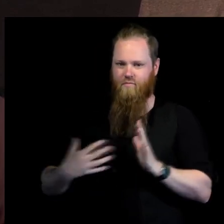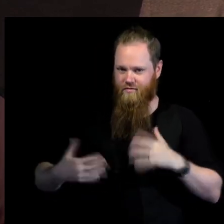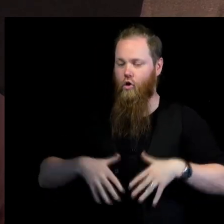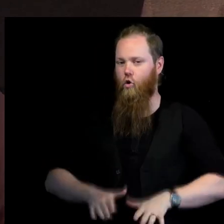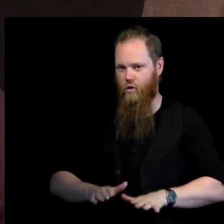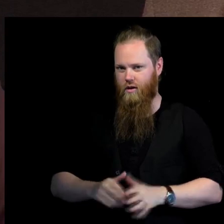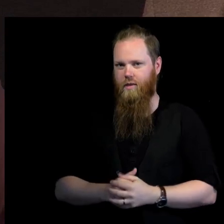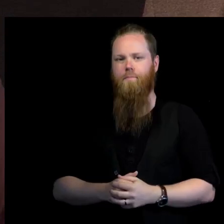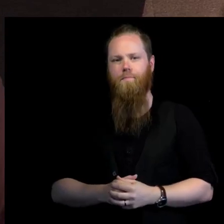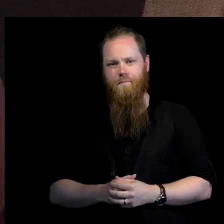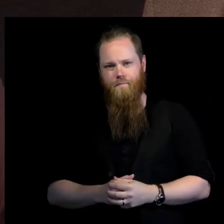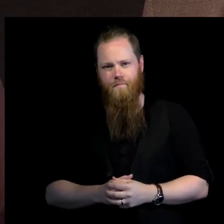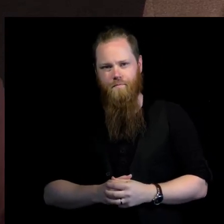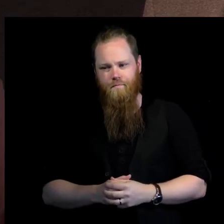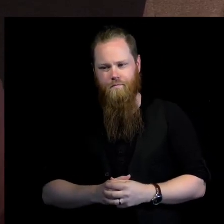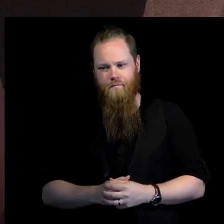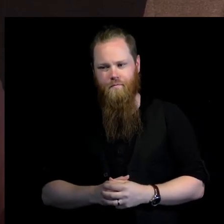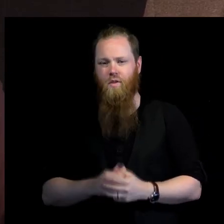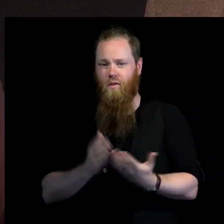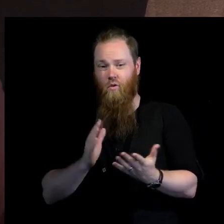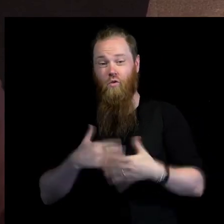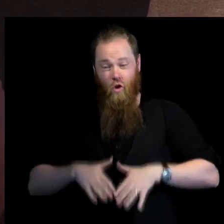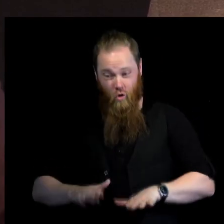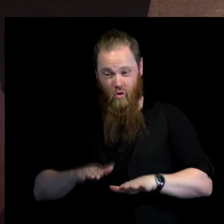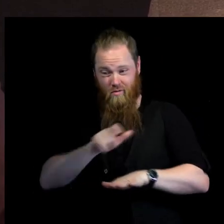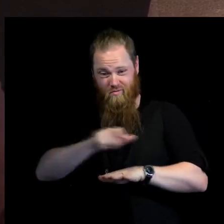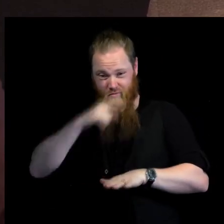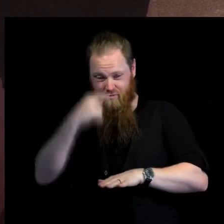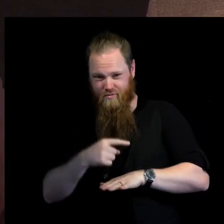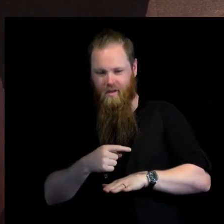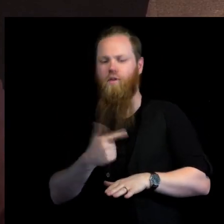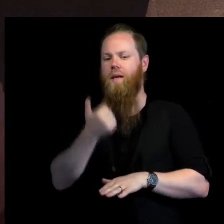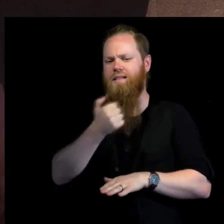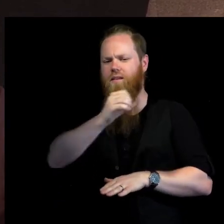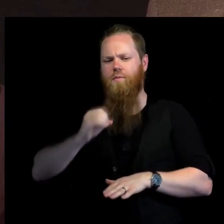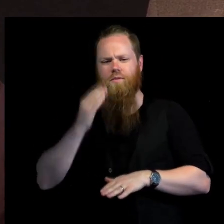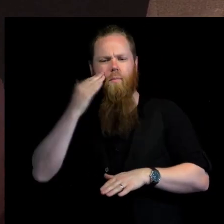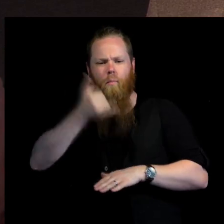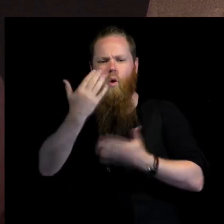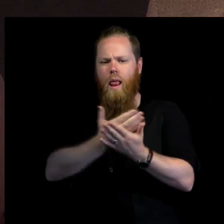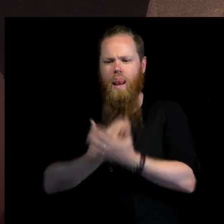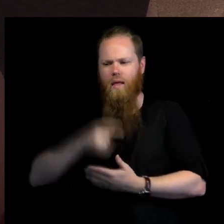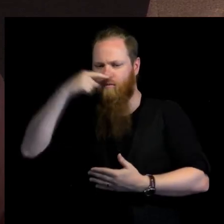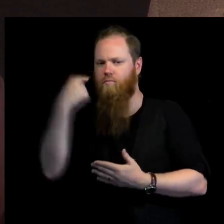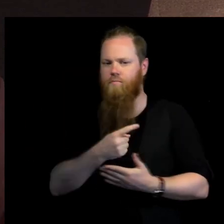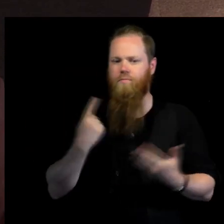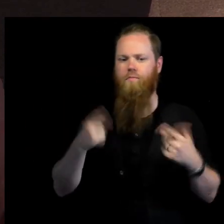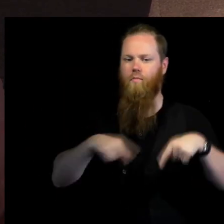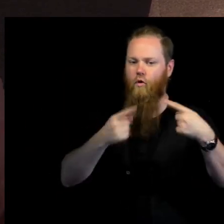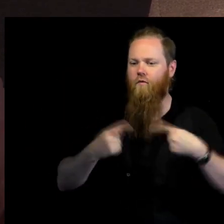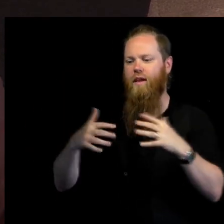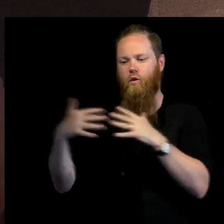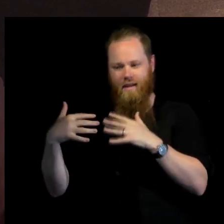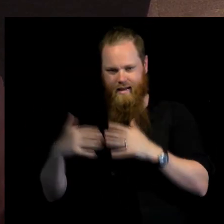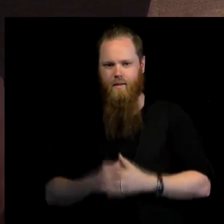live in countries that are marked by war conflict. We spend 80% of our budget in